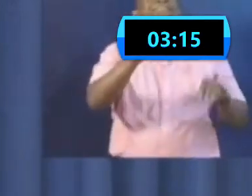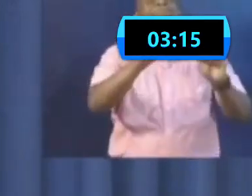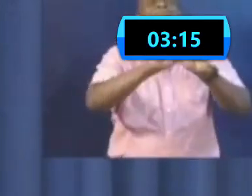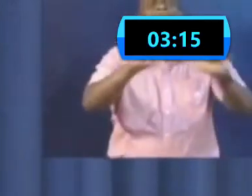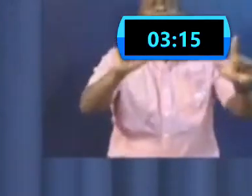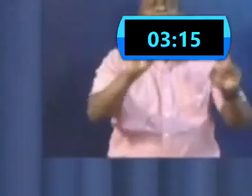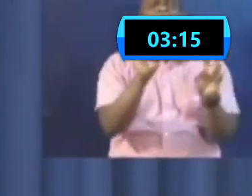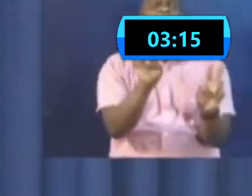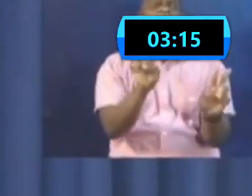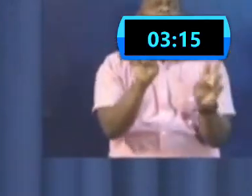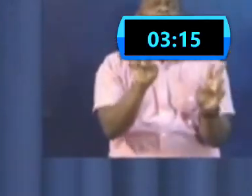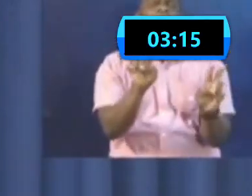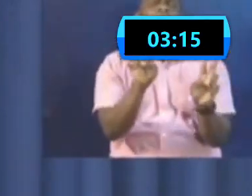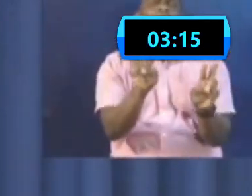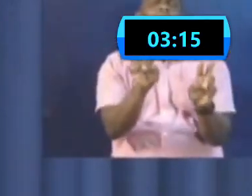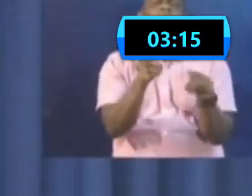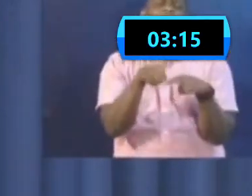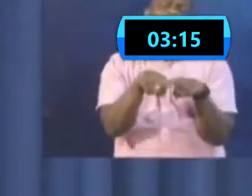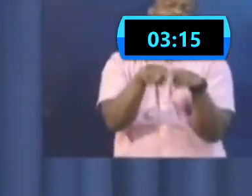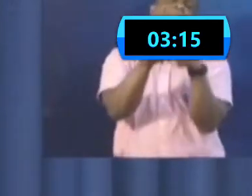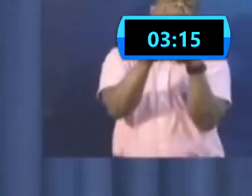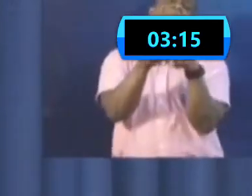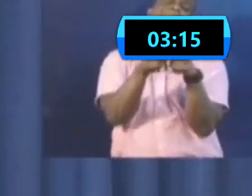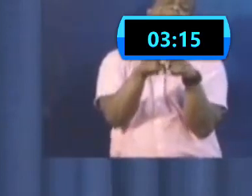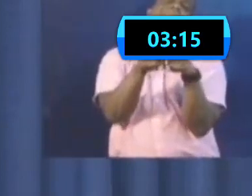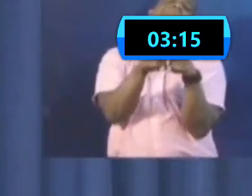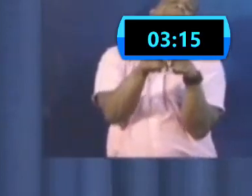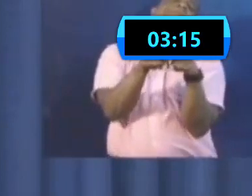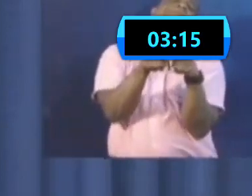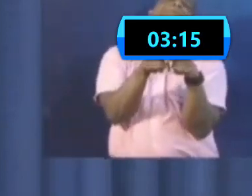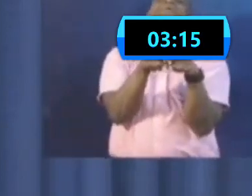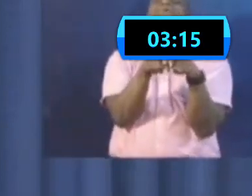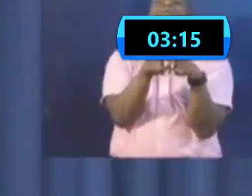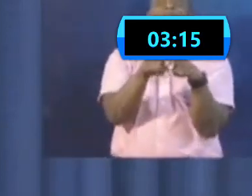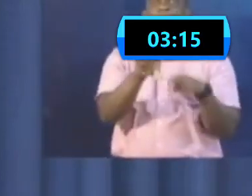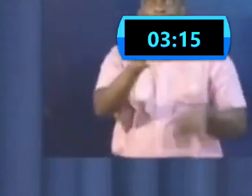in such a way that teleconferencing can allow.